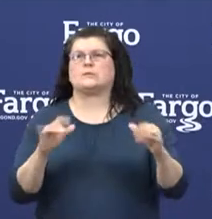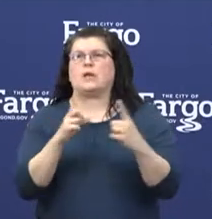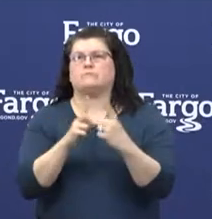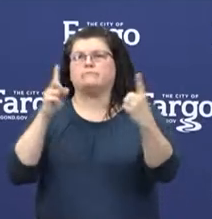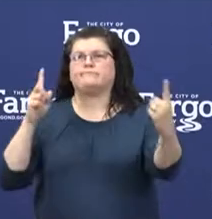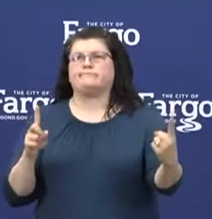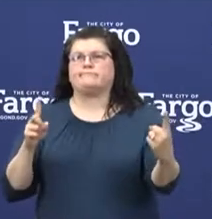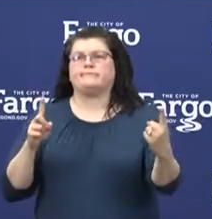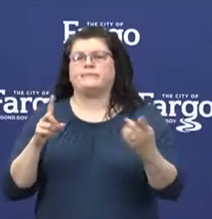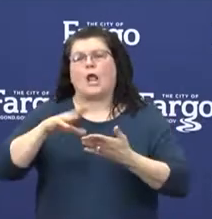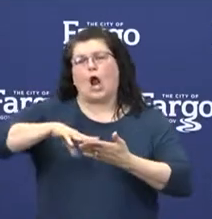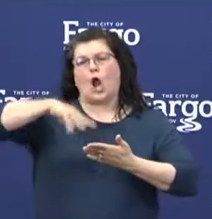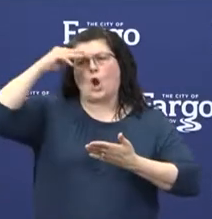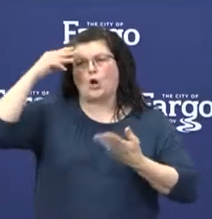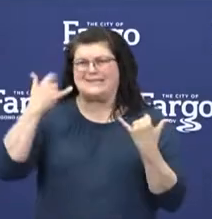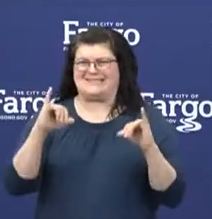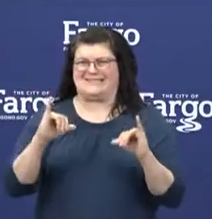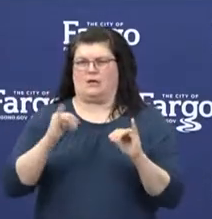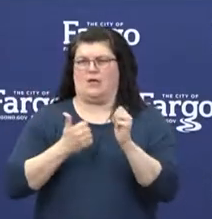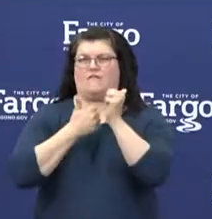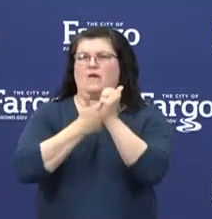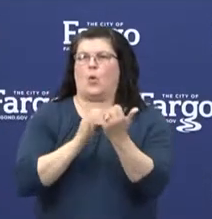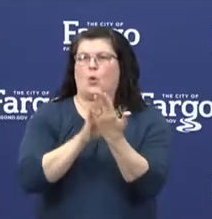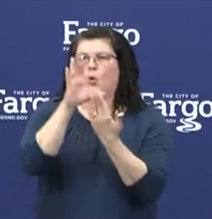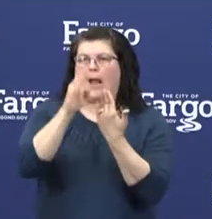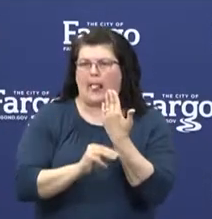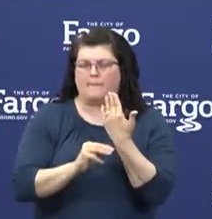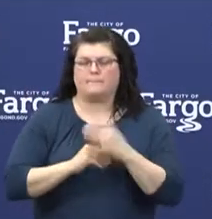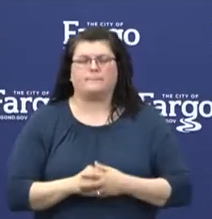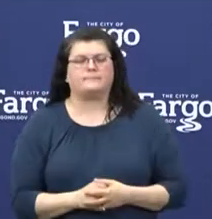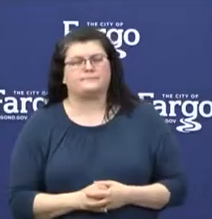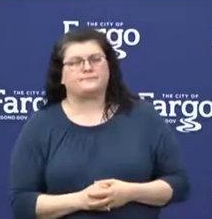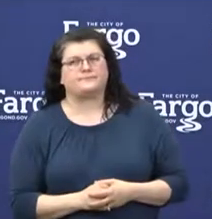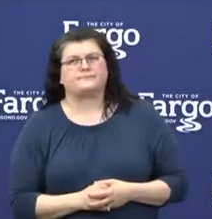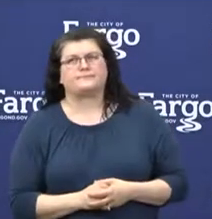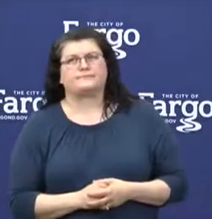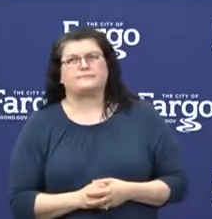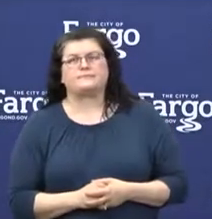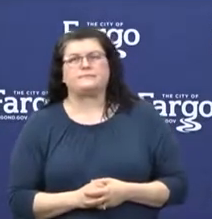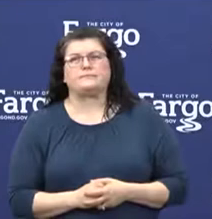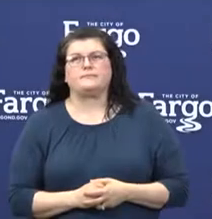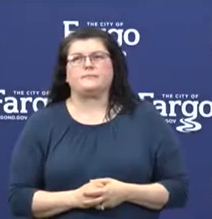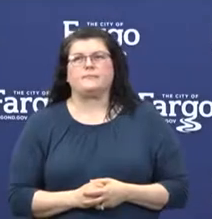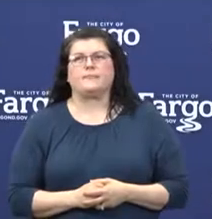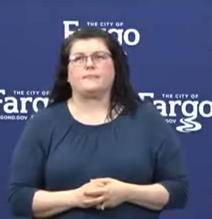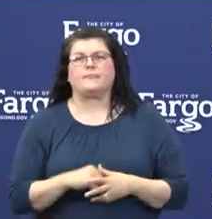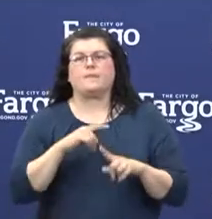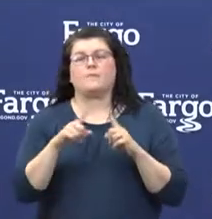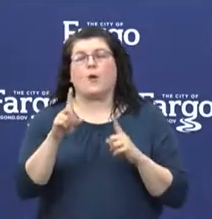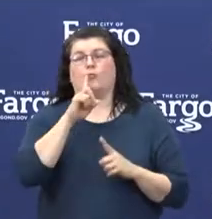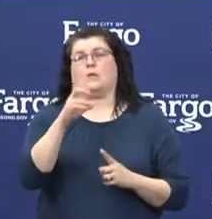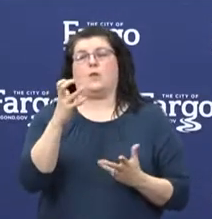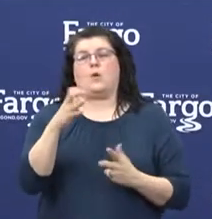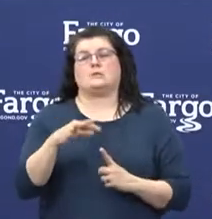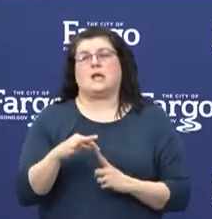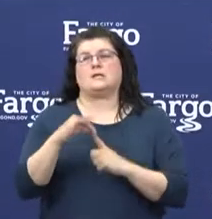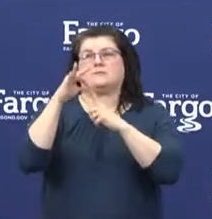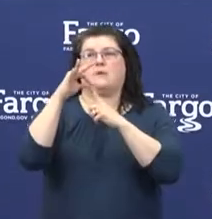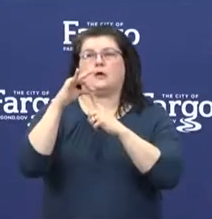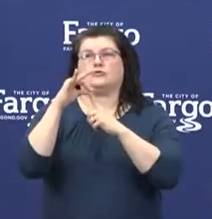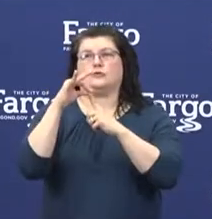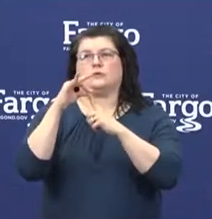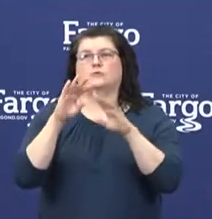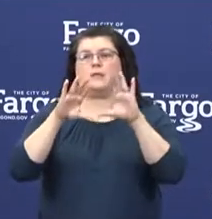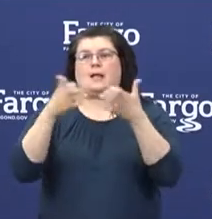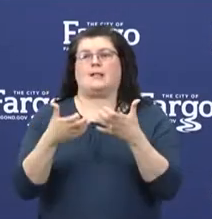learning curriculum, and also to Superintendent Lunick. But I do want to send a sincere special shout out to the class